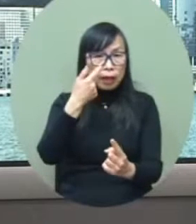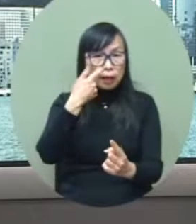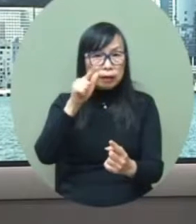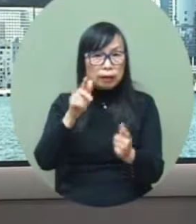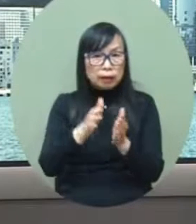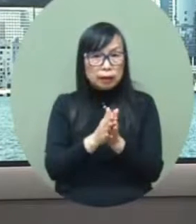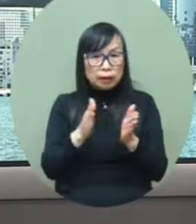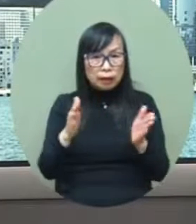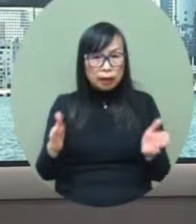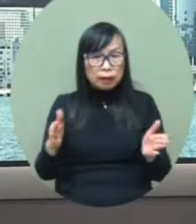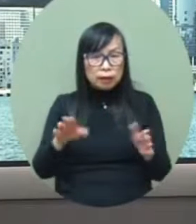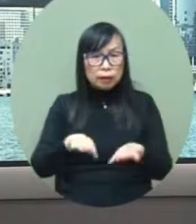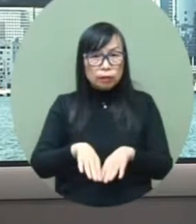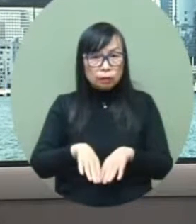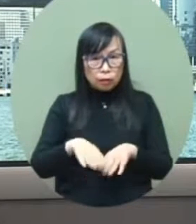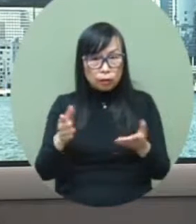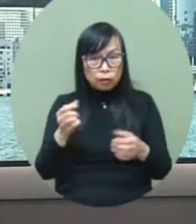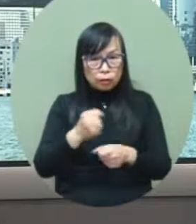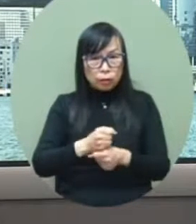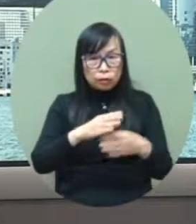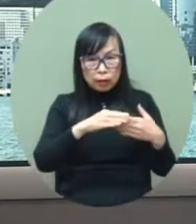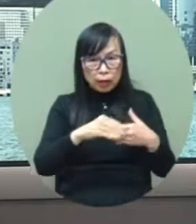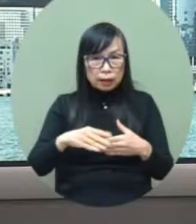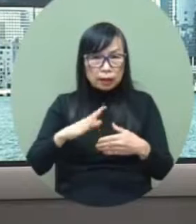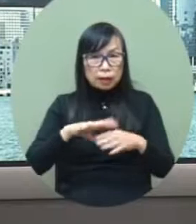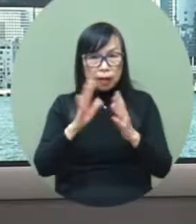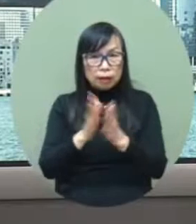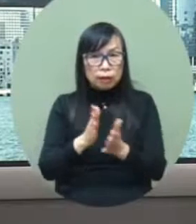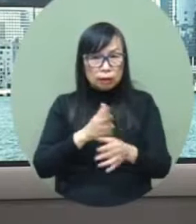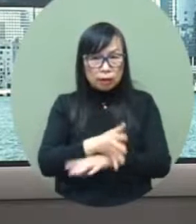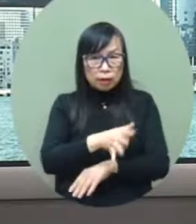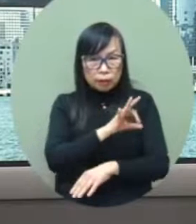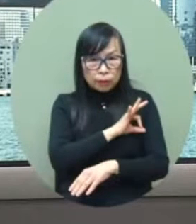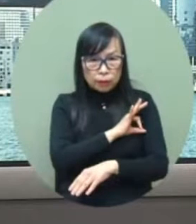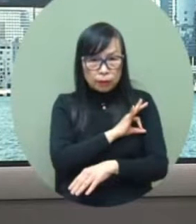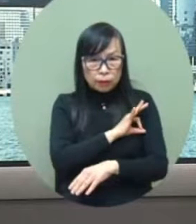we have two objectives for this phase